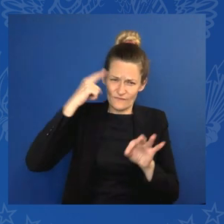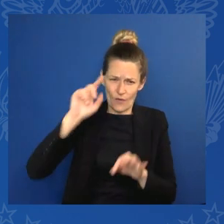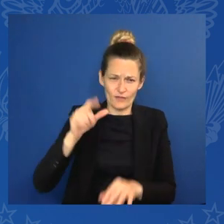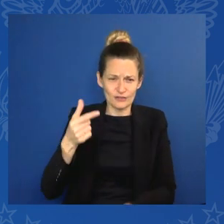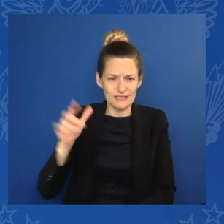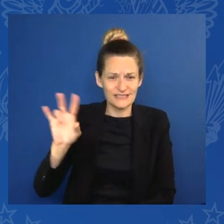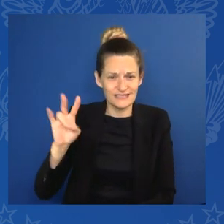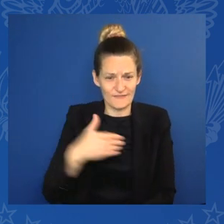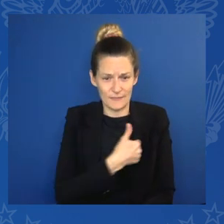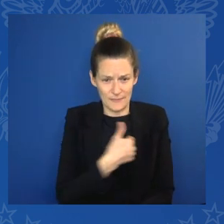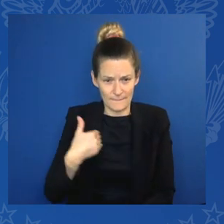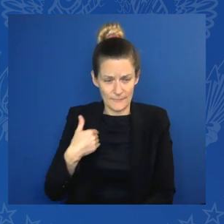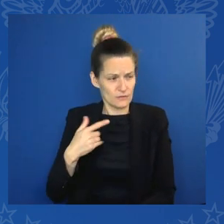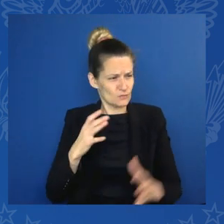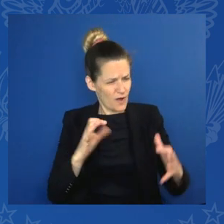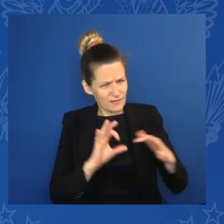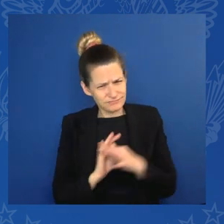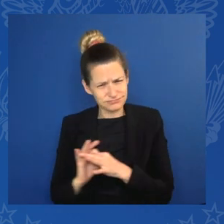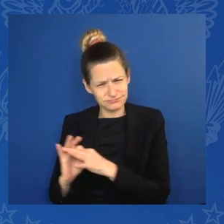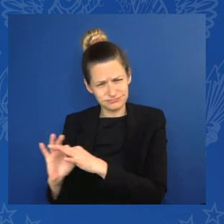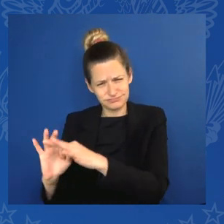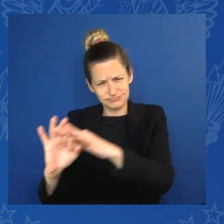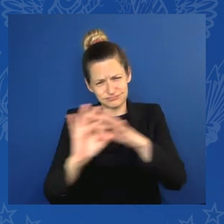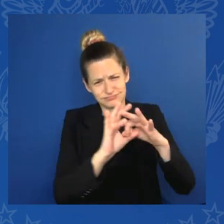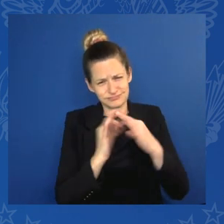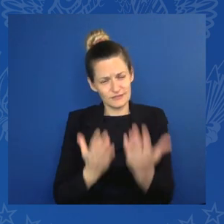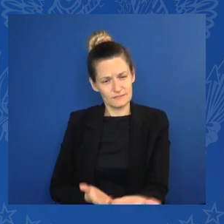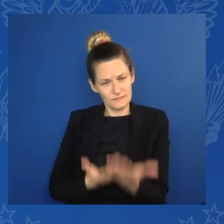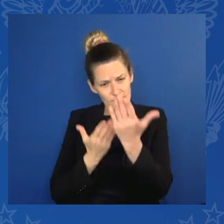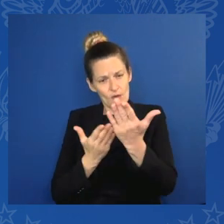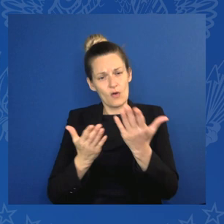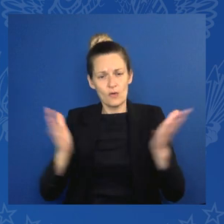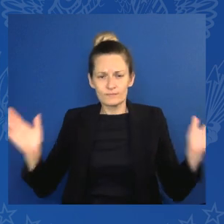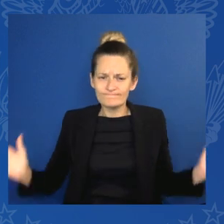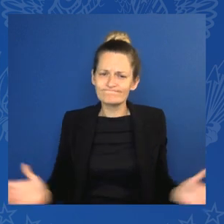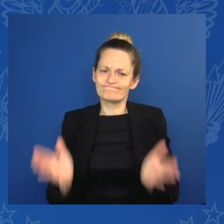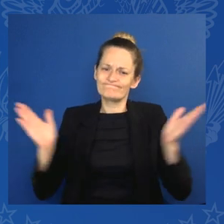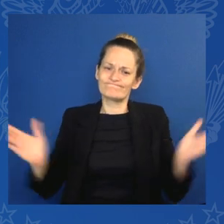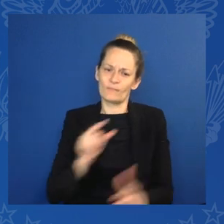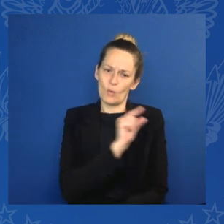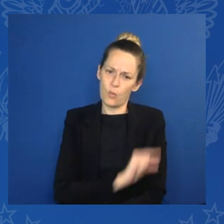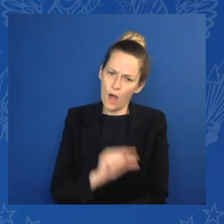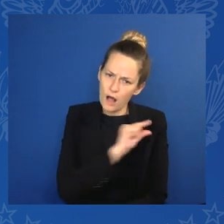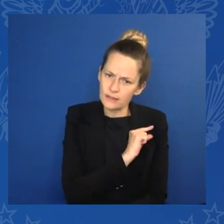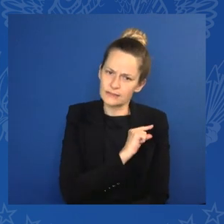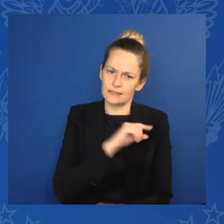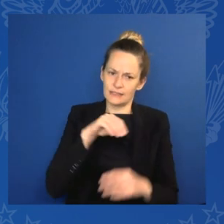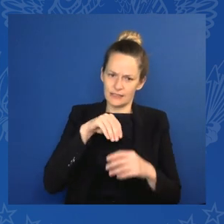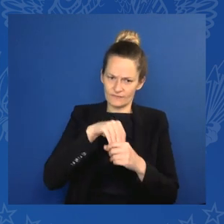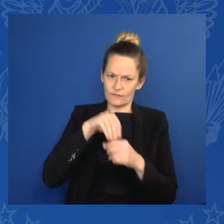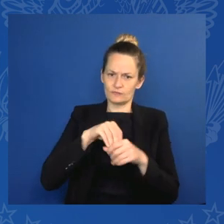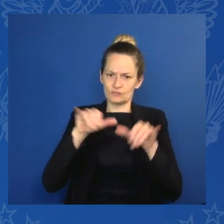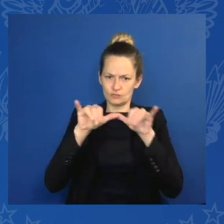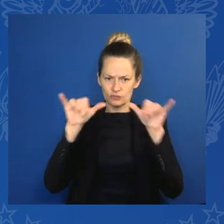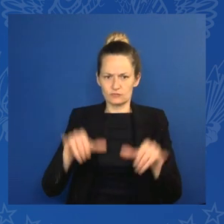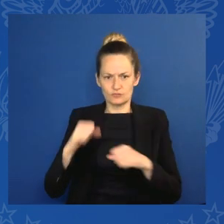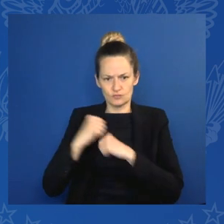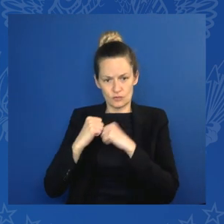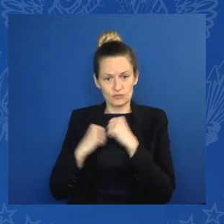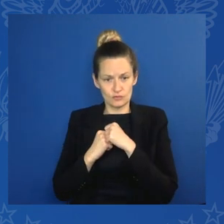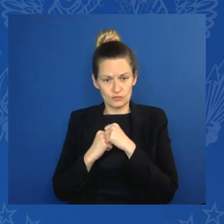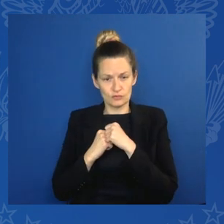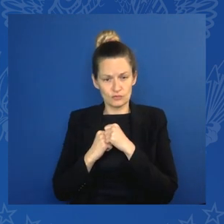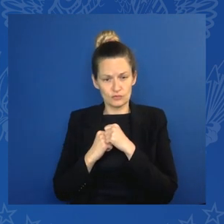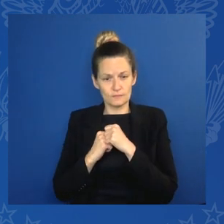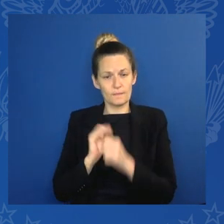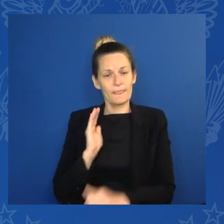investment. From such perspective, our country will announce that in the next five years, we will